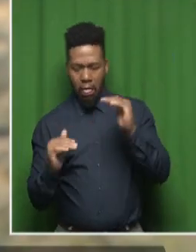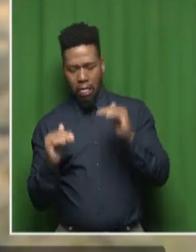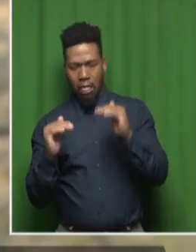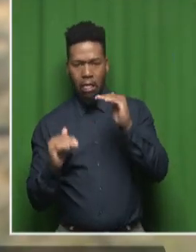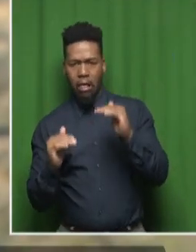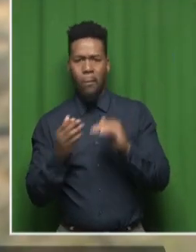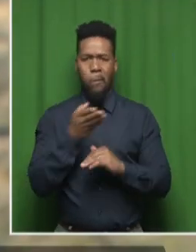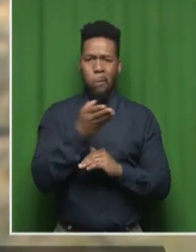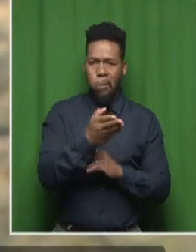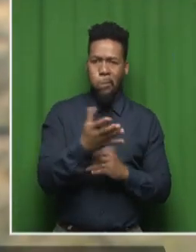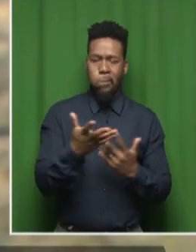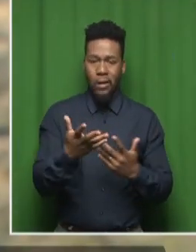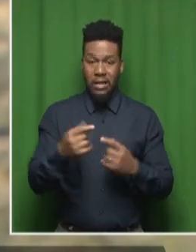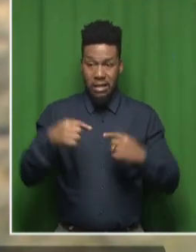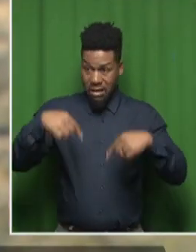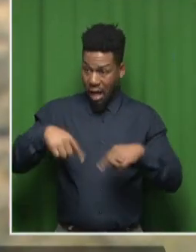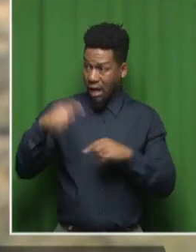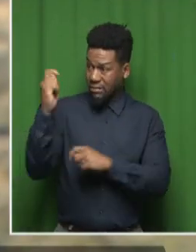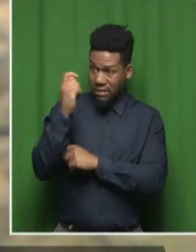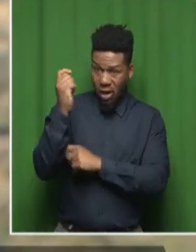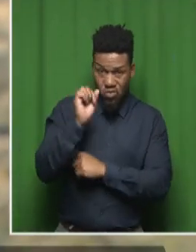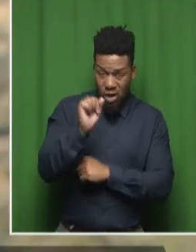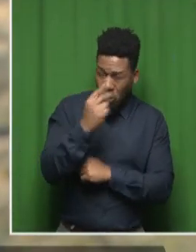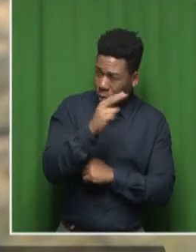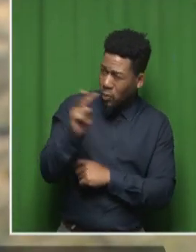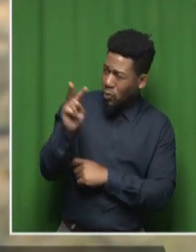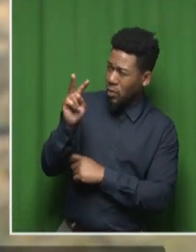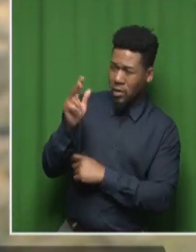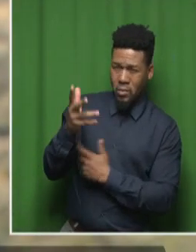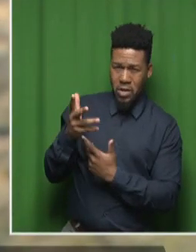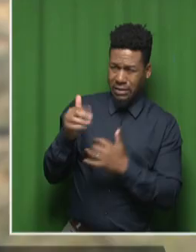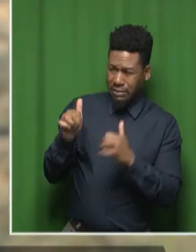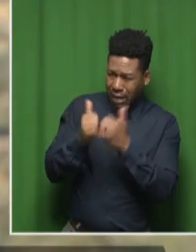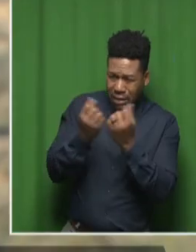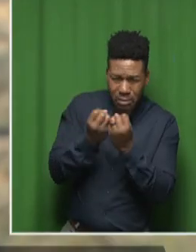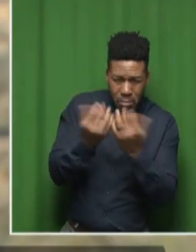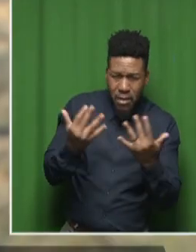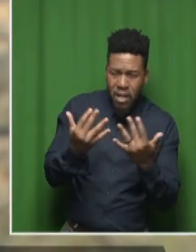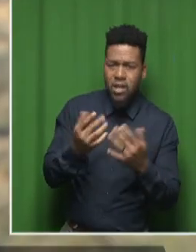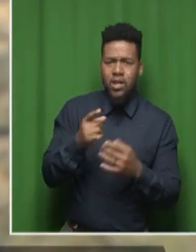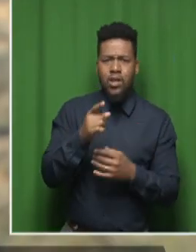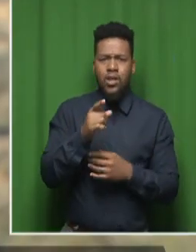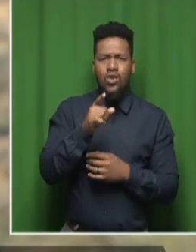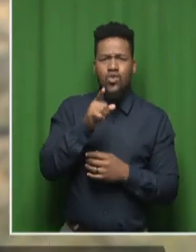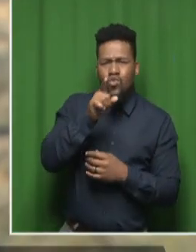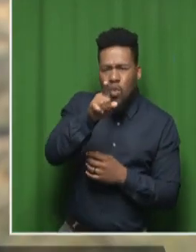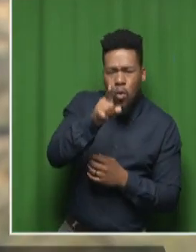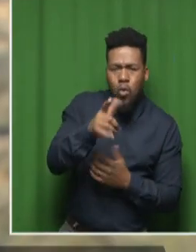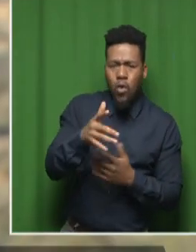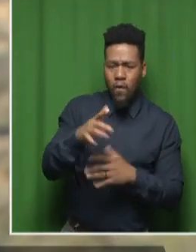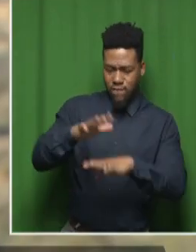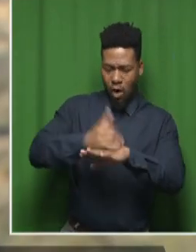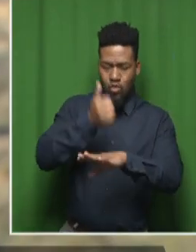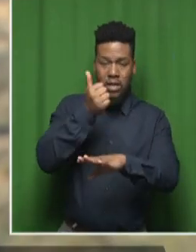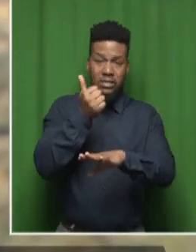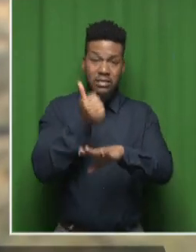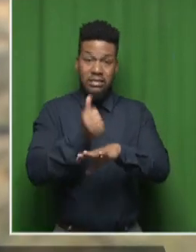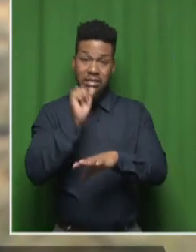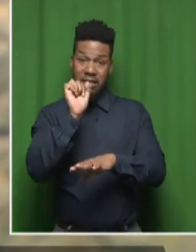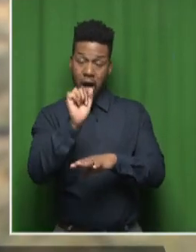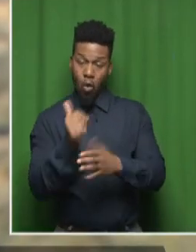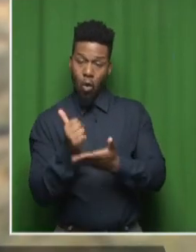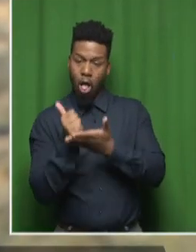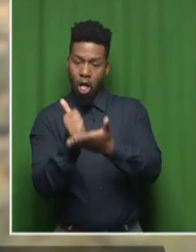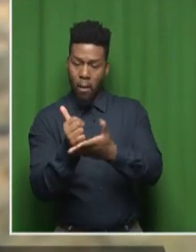entering this town itself. I just wanted to know how you're going to be assisting, you know, through your foundation and also through